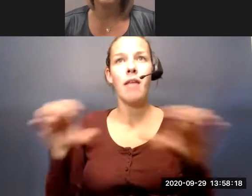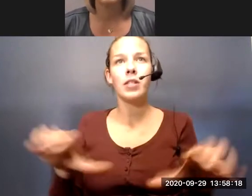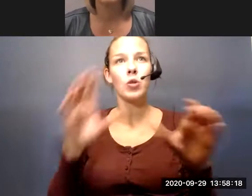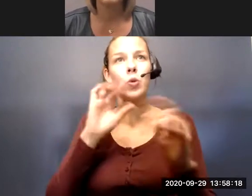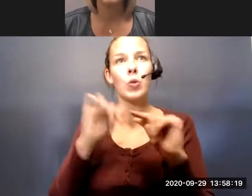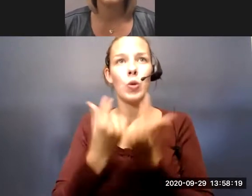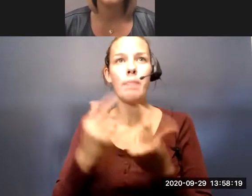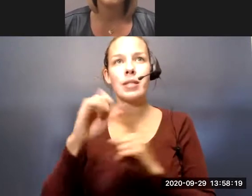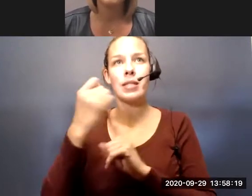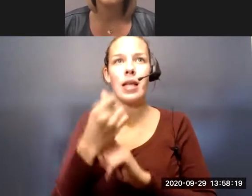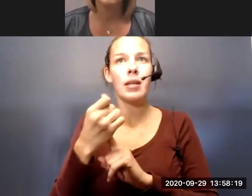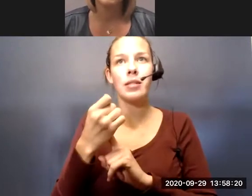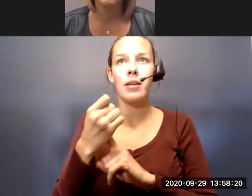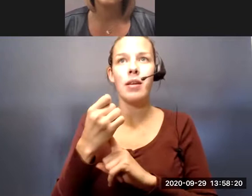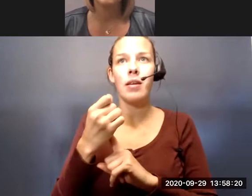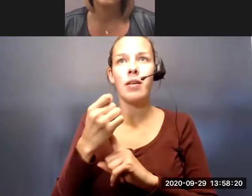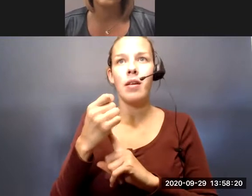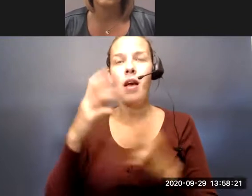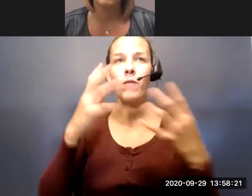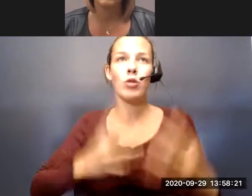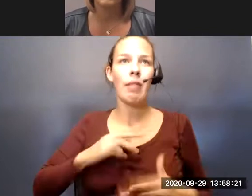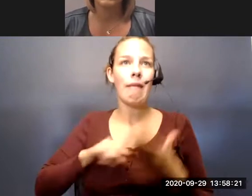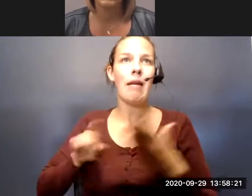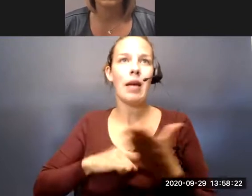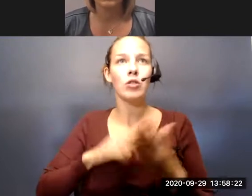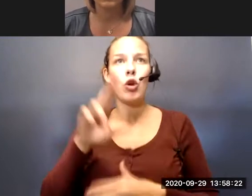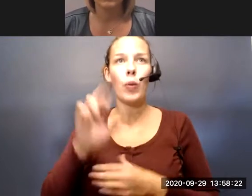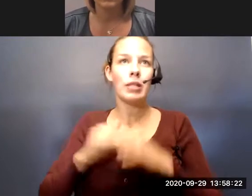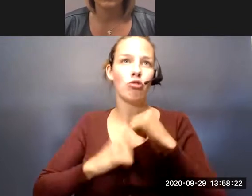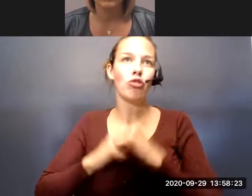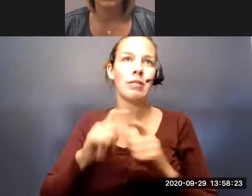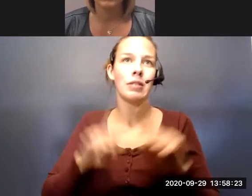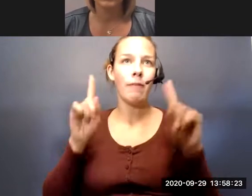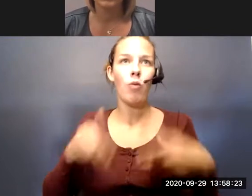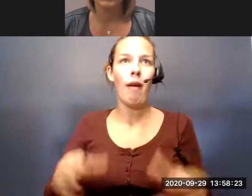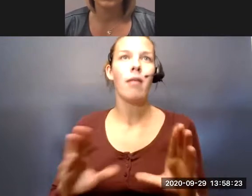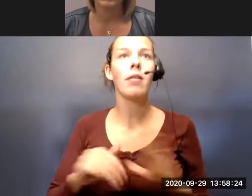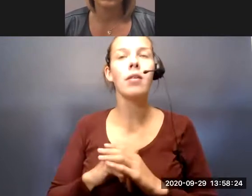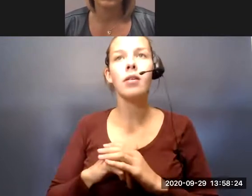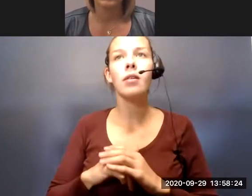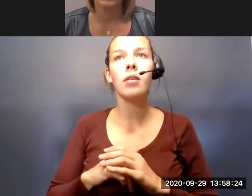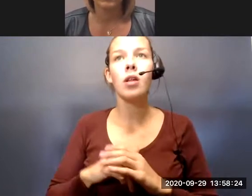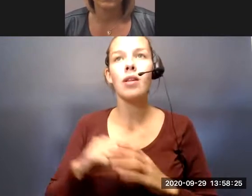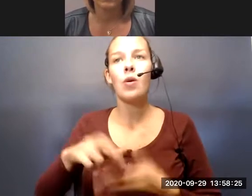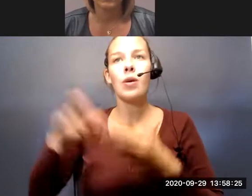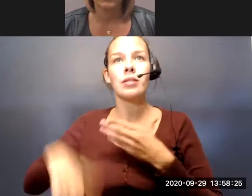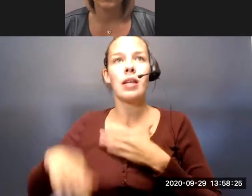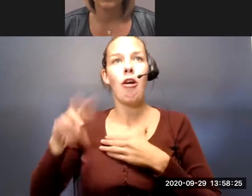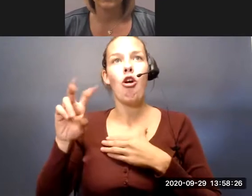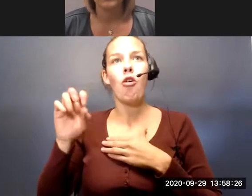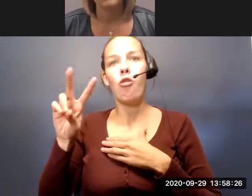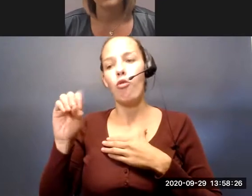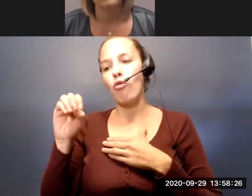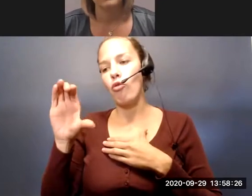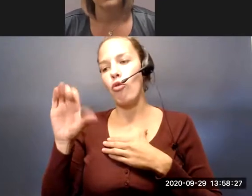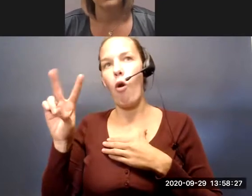settings have had to be unfortunately canceled or restructured in a different format. And as a result of the COVID-19 restrictions,